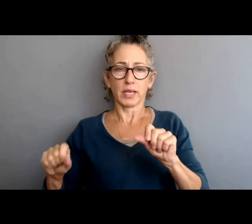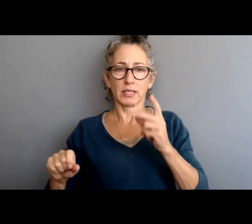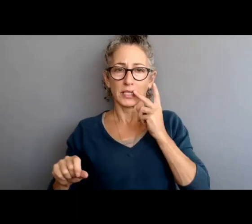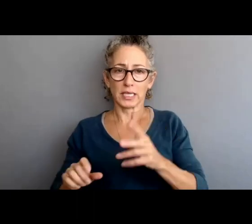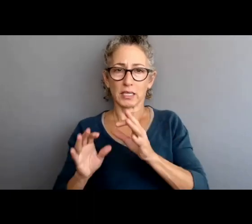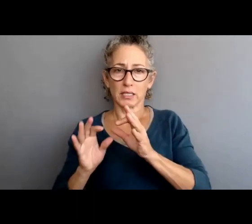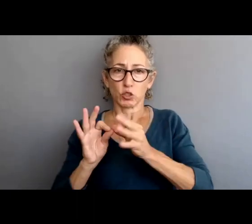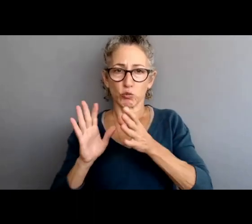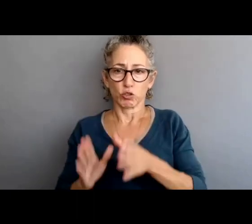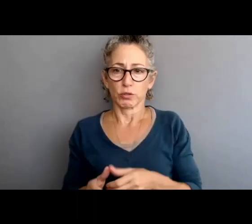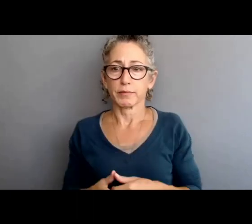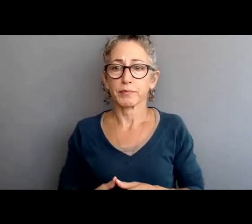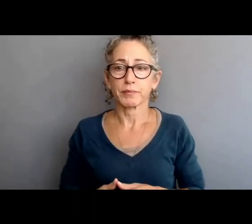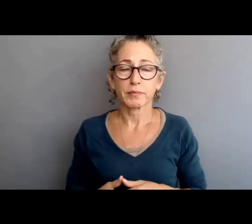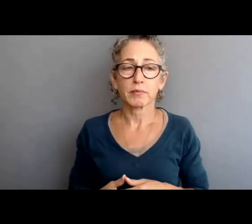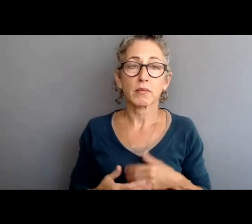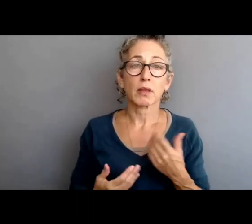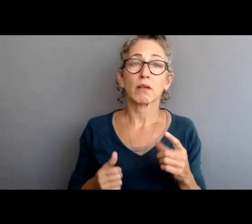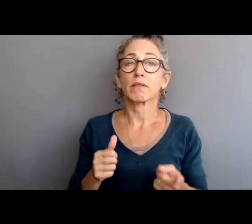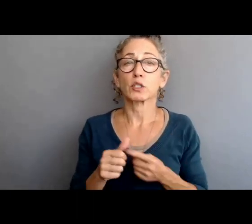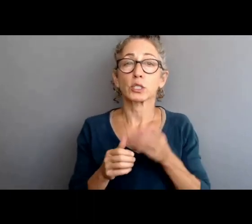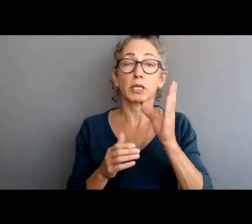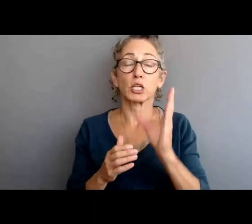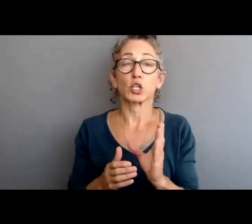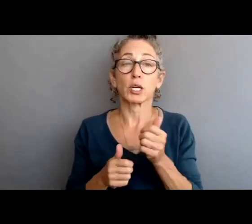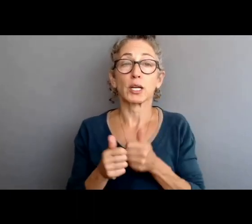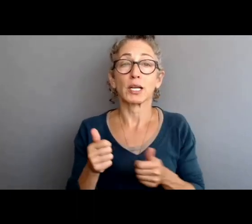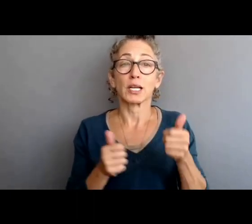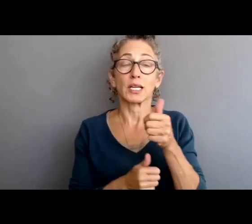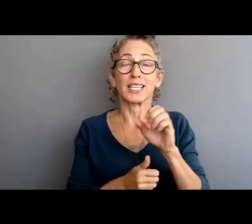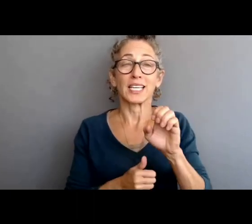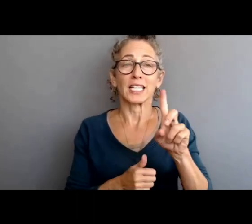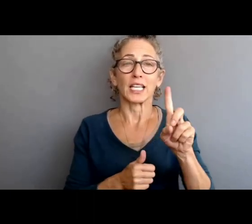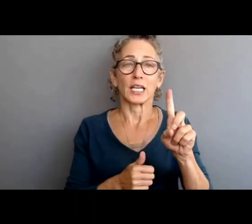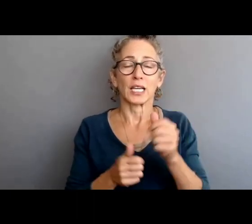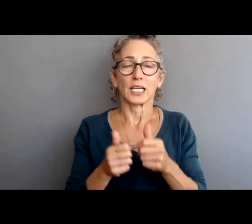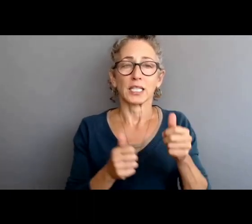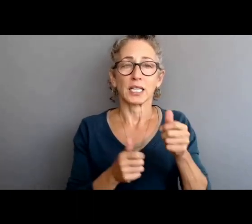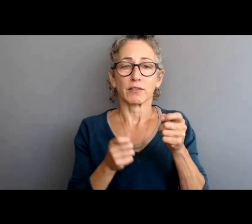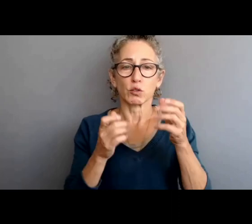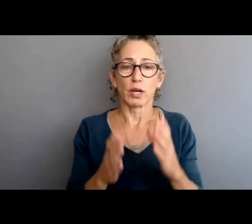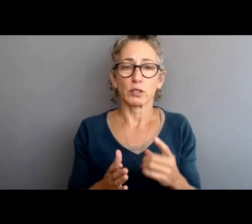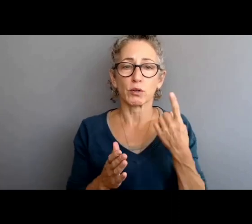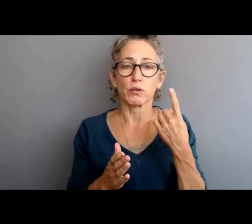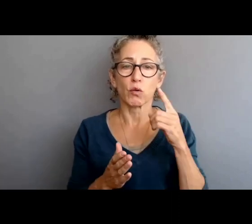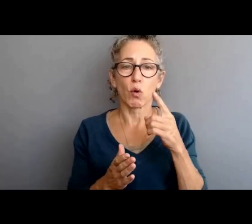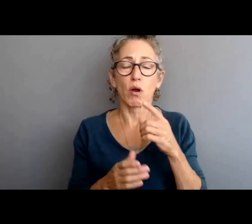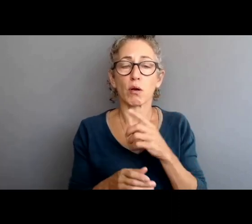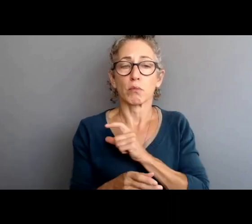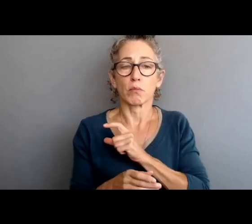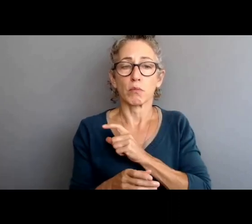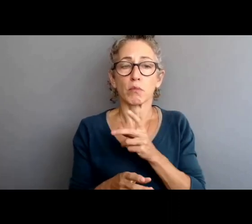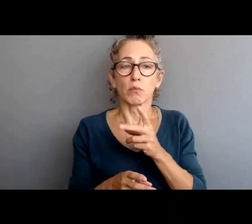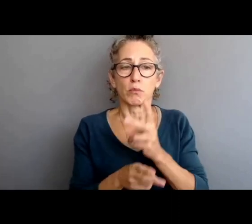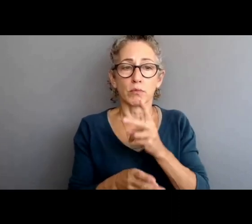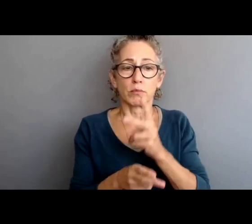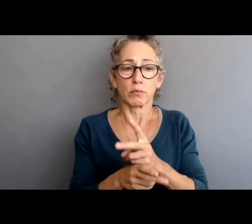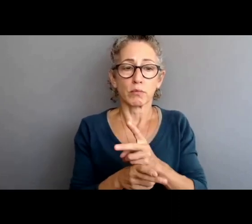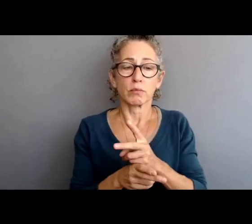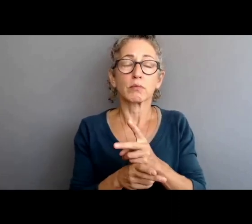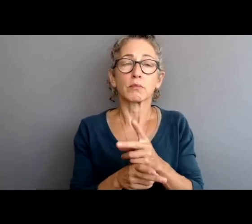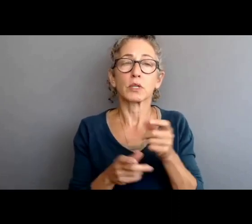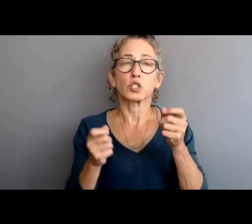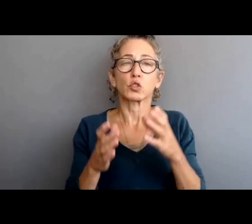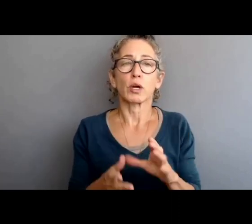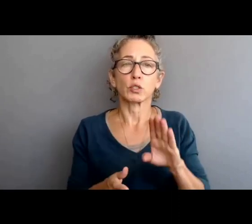The first speaker tonight is the Executive Director of the Office of Constitution of Policing, Robert Boyk. Executive Director Boyk, thanks for joining